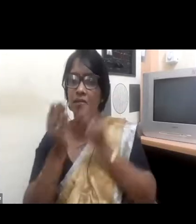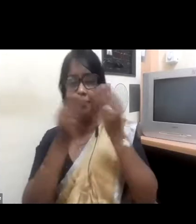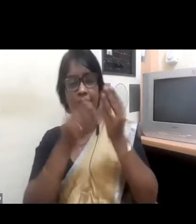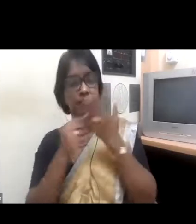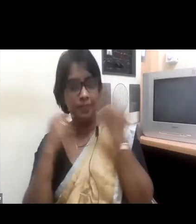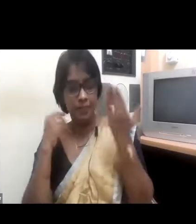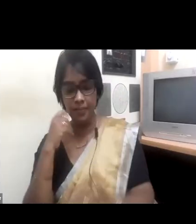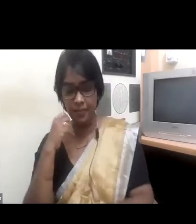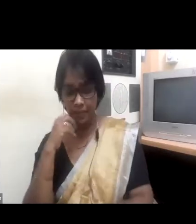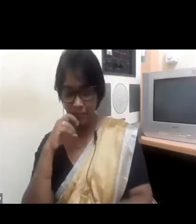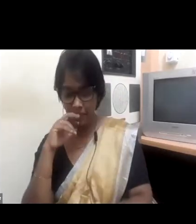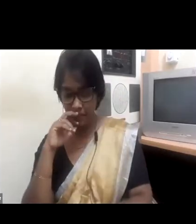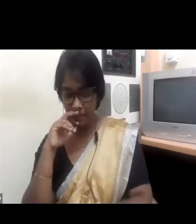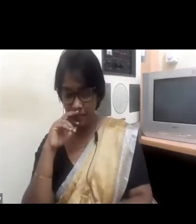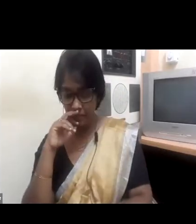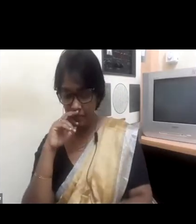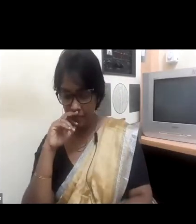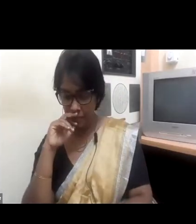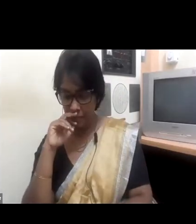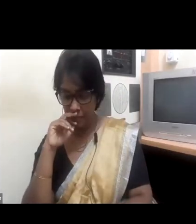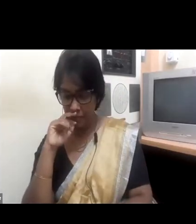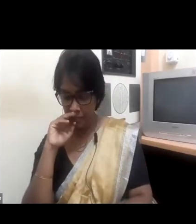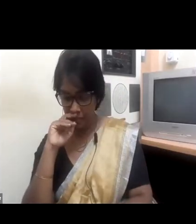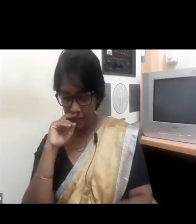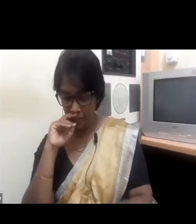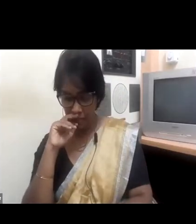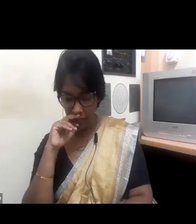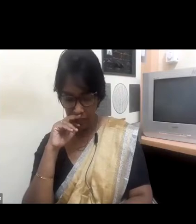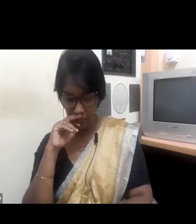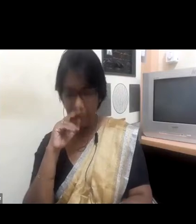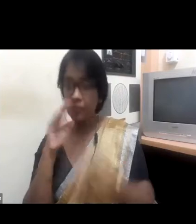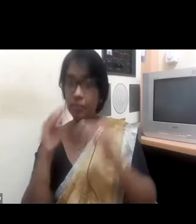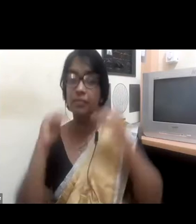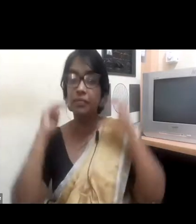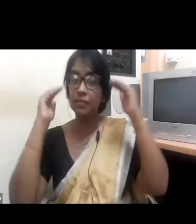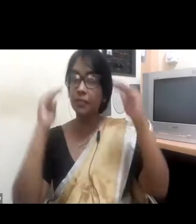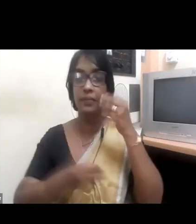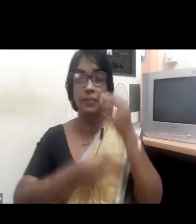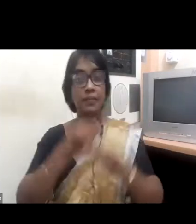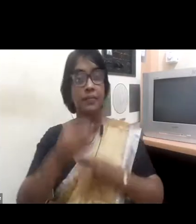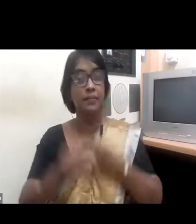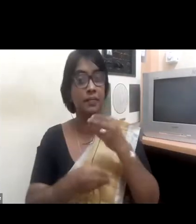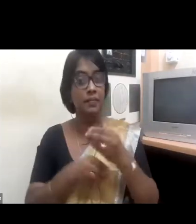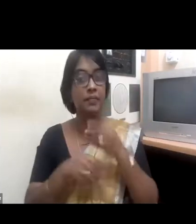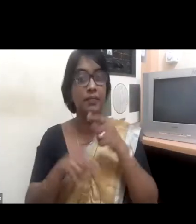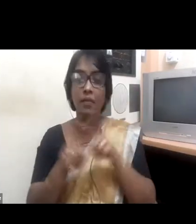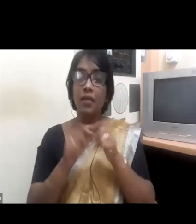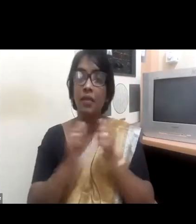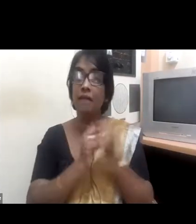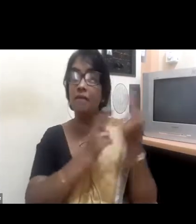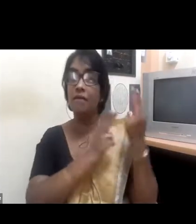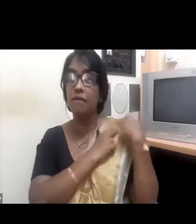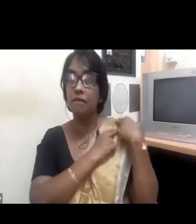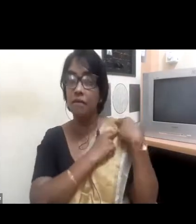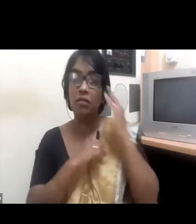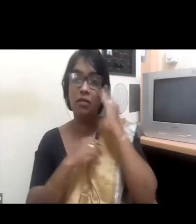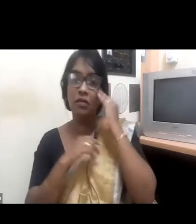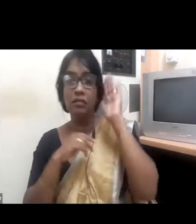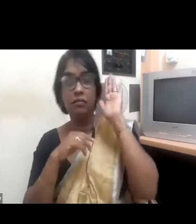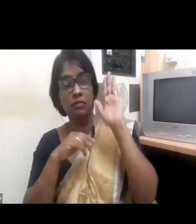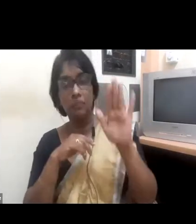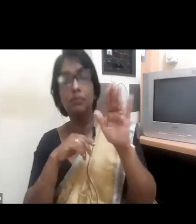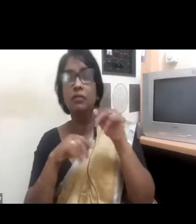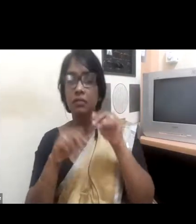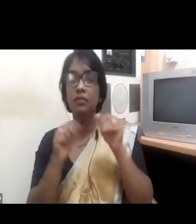position held by a female senior executive. So, you know, we have to start making these